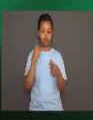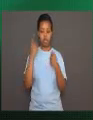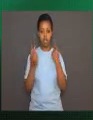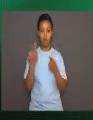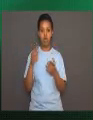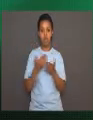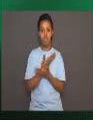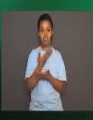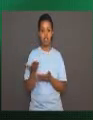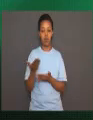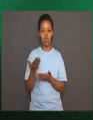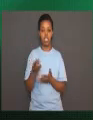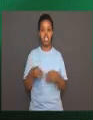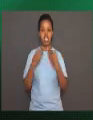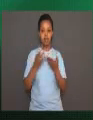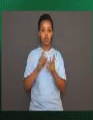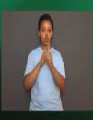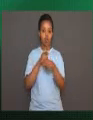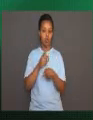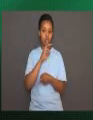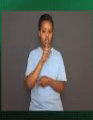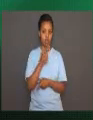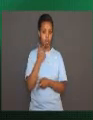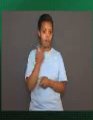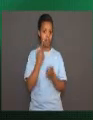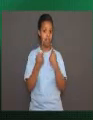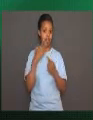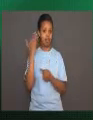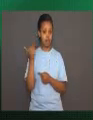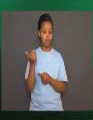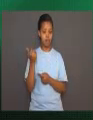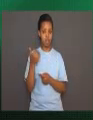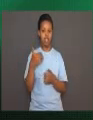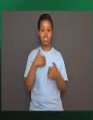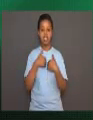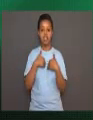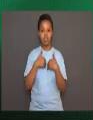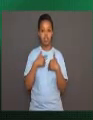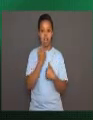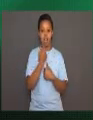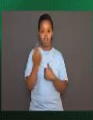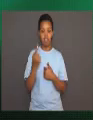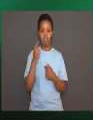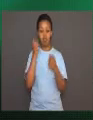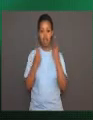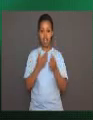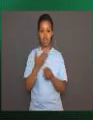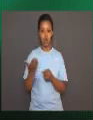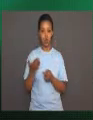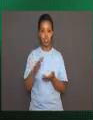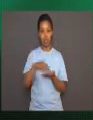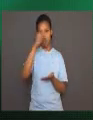animals also respond to certain stimuli with learned